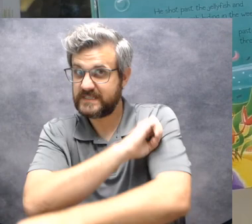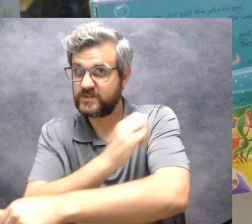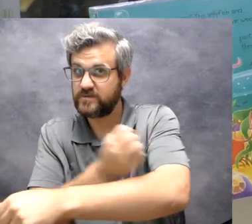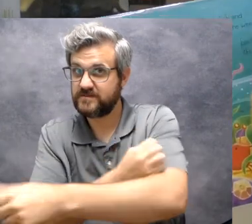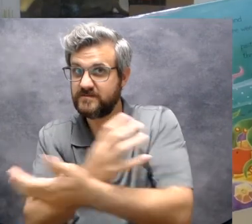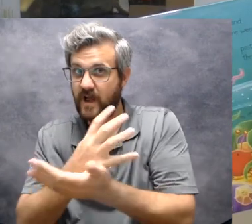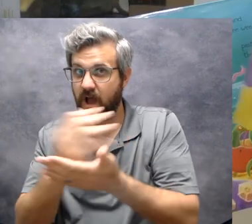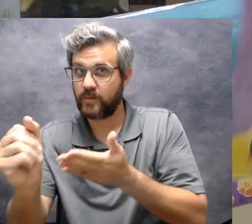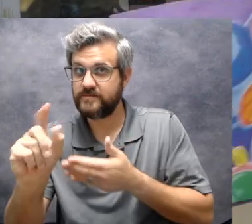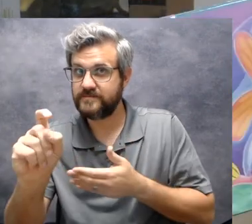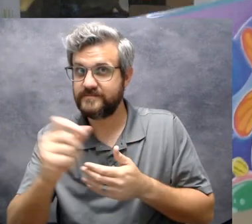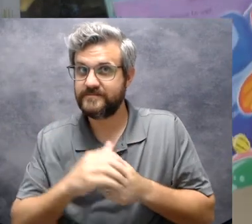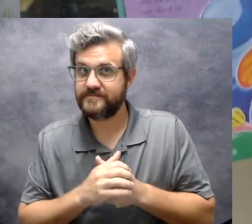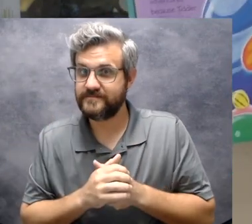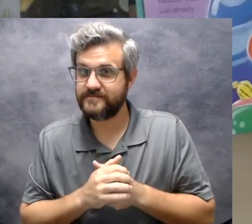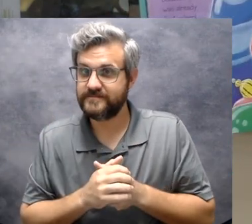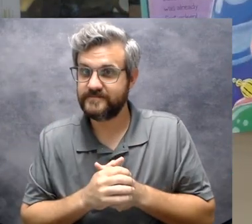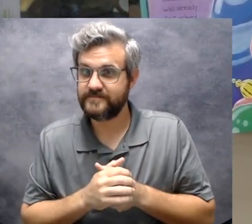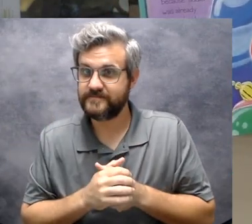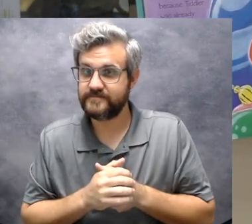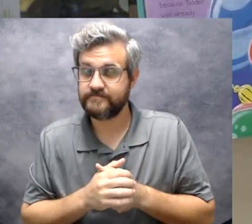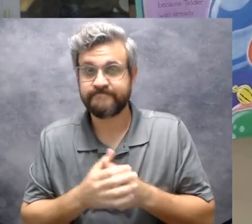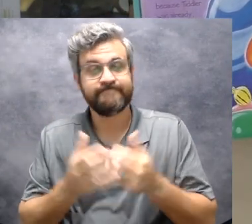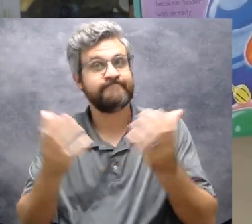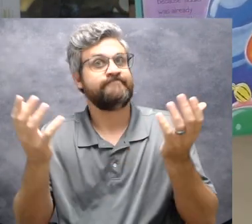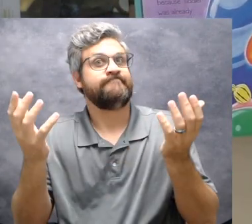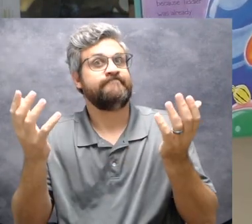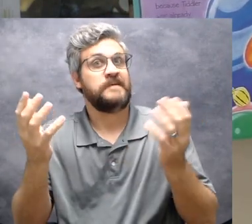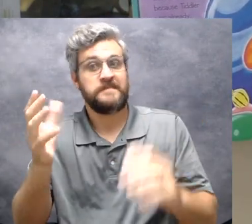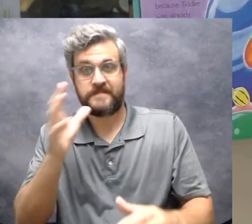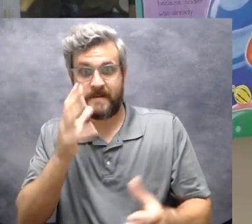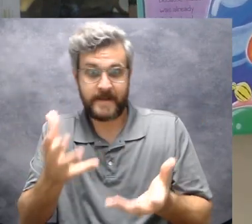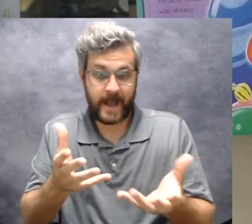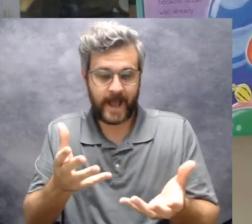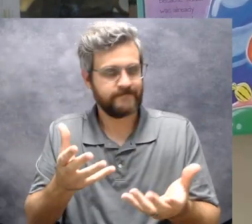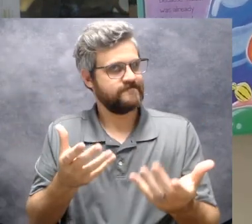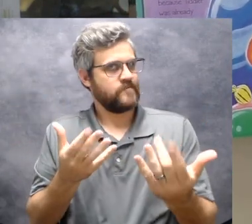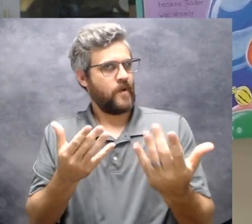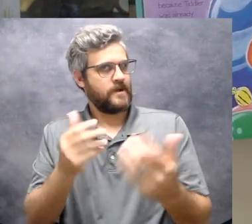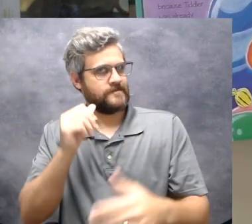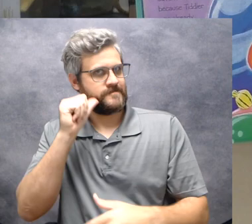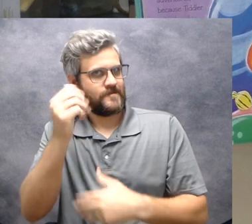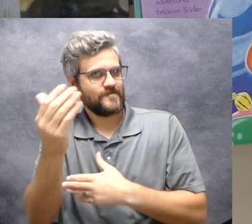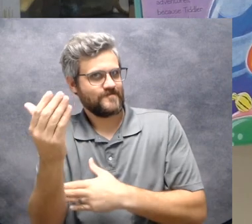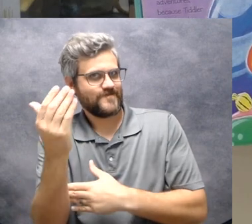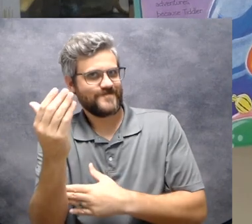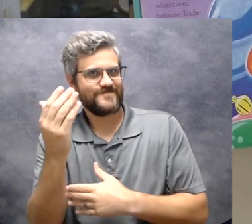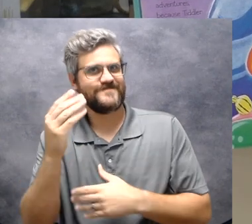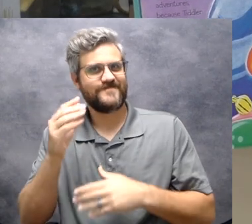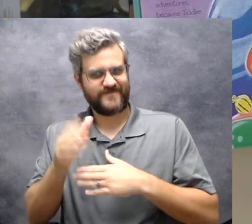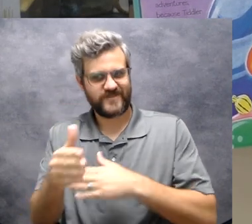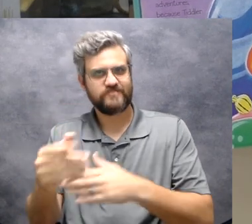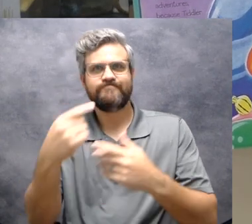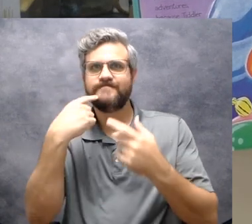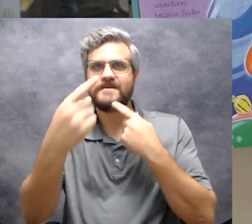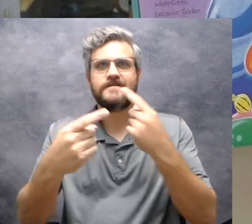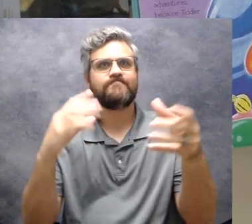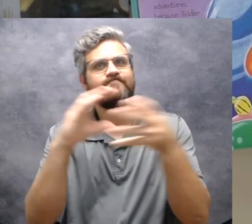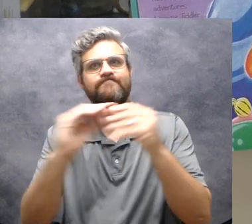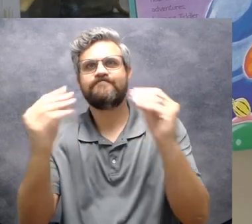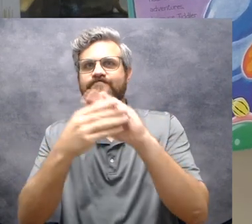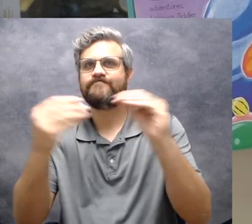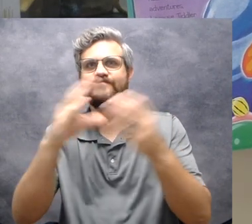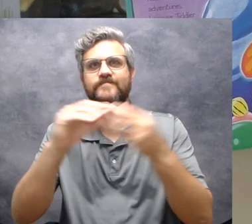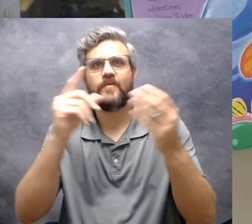let's see but she would have to wait until morning to hear about his